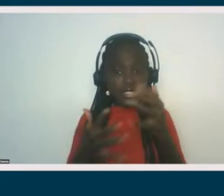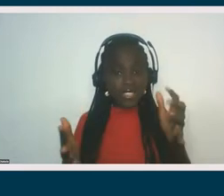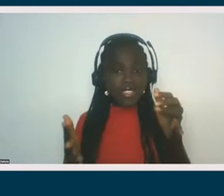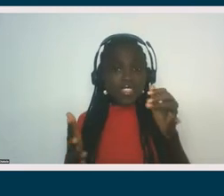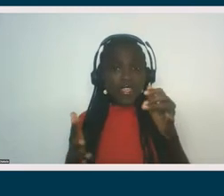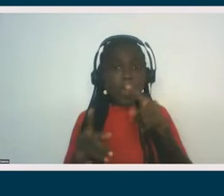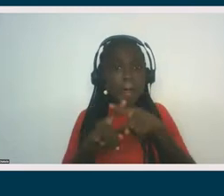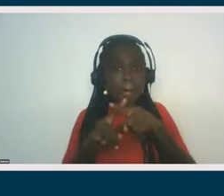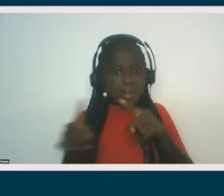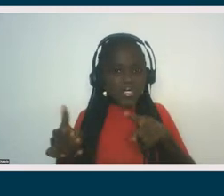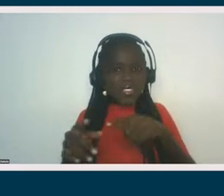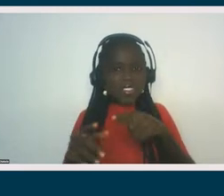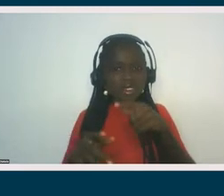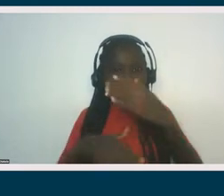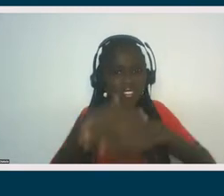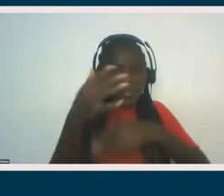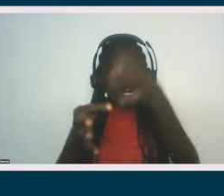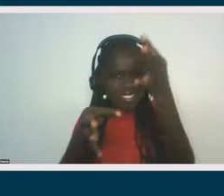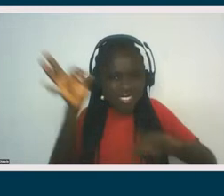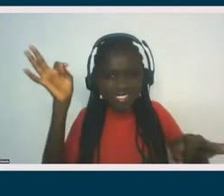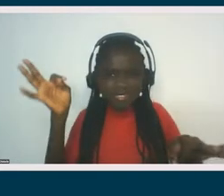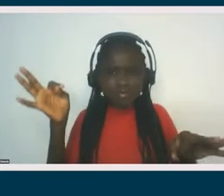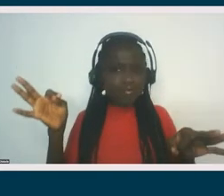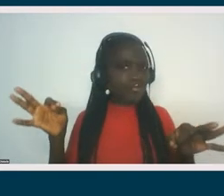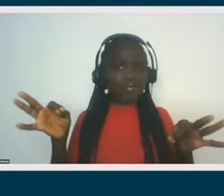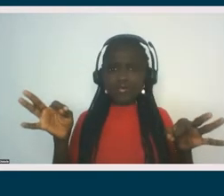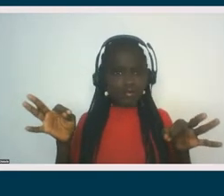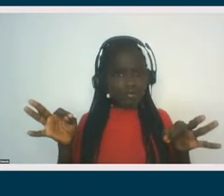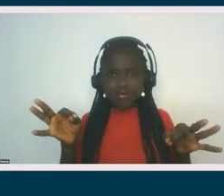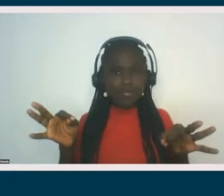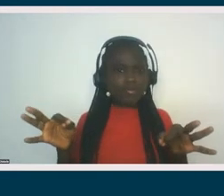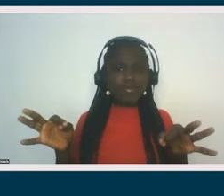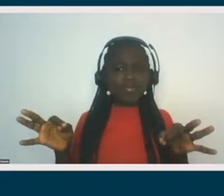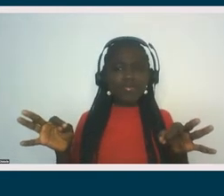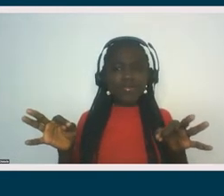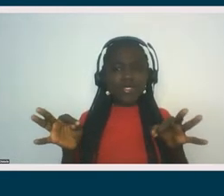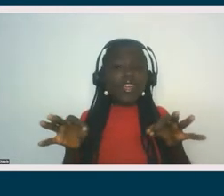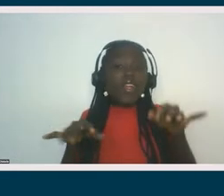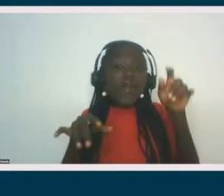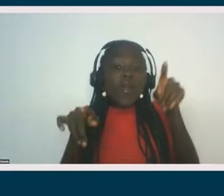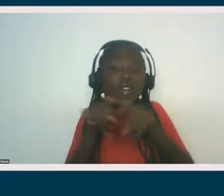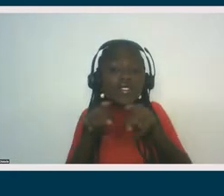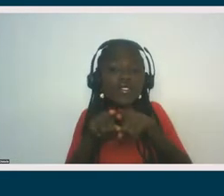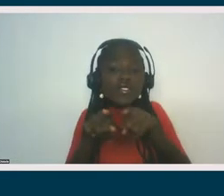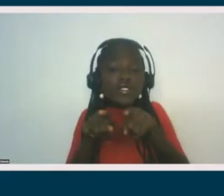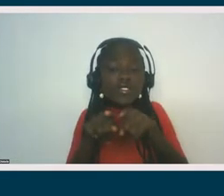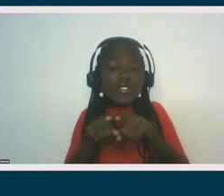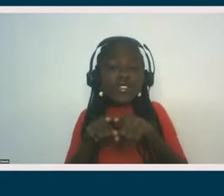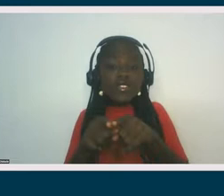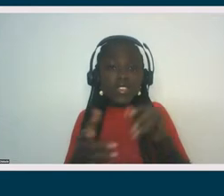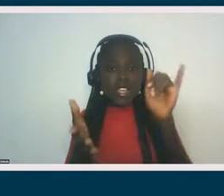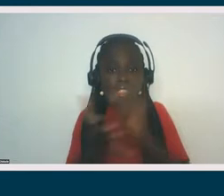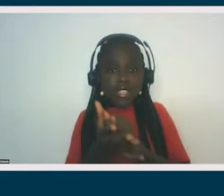much more complex. Um, you know, and that owning the internalized stuff requires